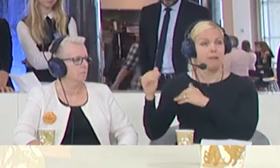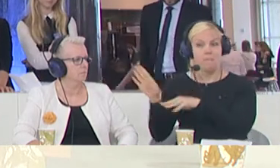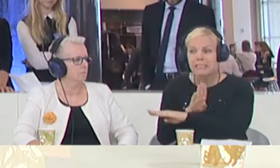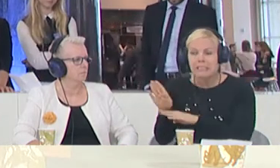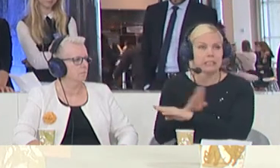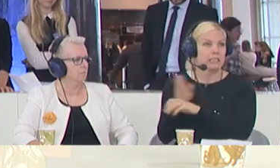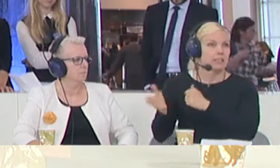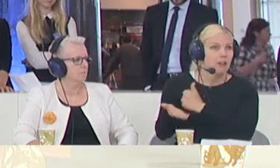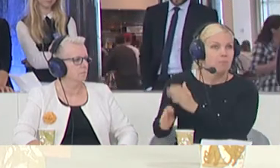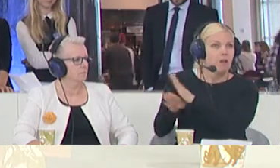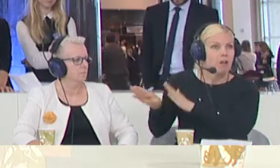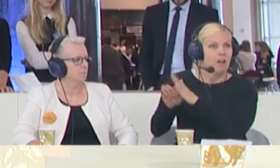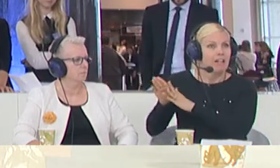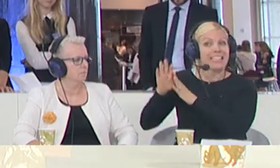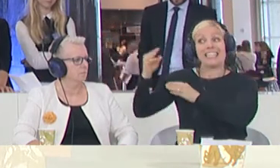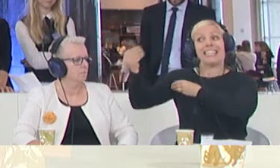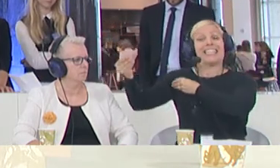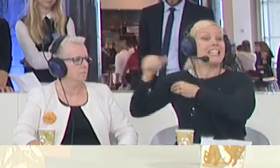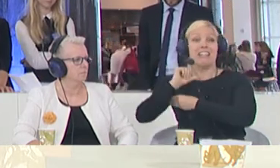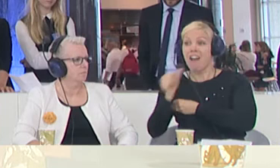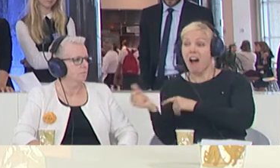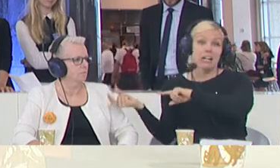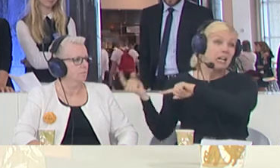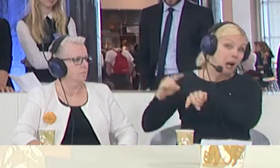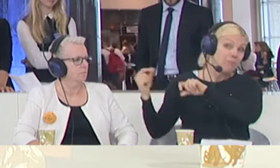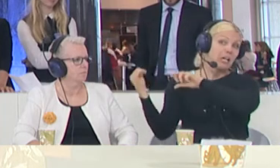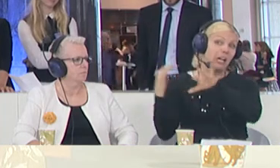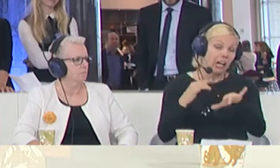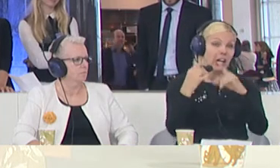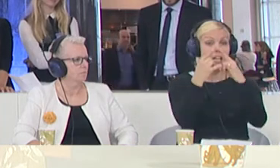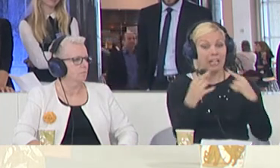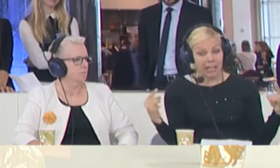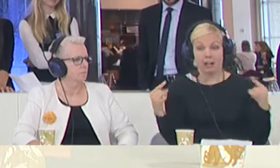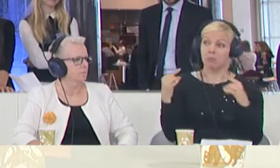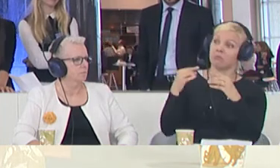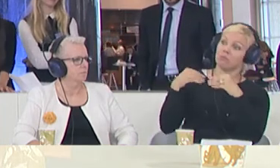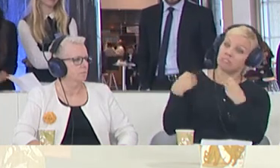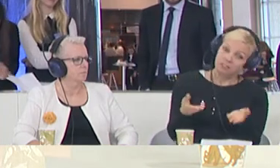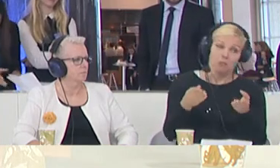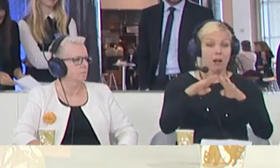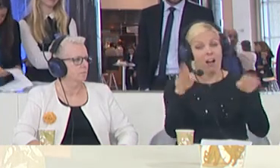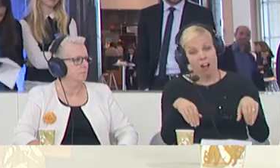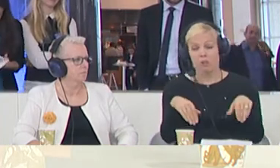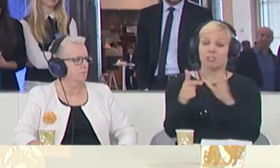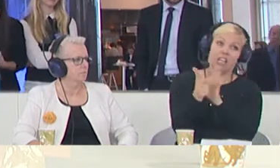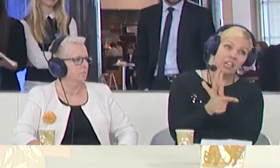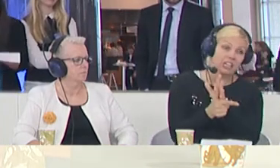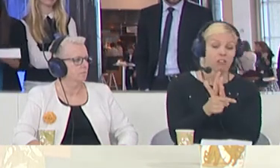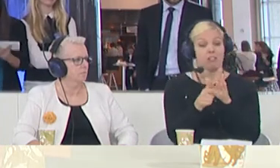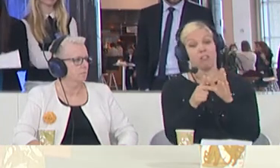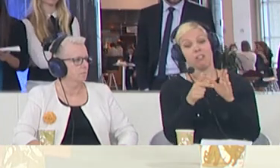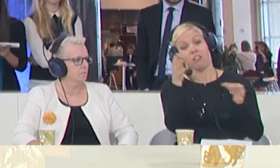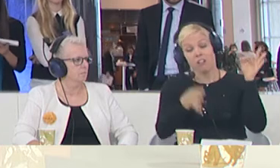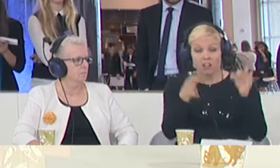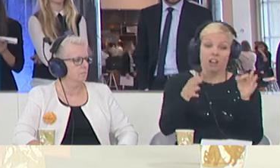asylum camps, to have to house them, to have to treat them through the, to bring them through the legal system as well, and then deport